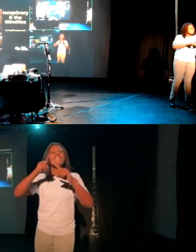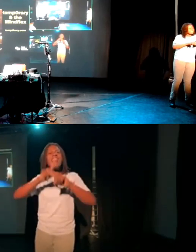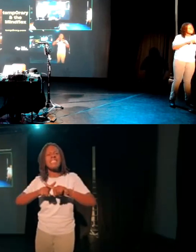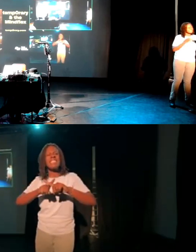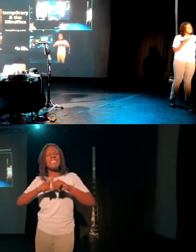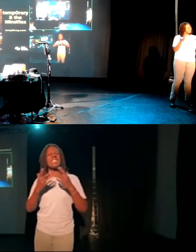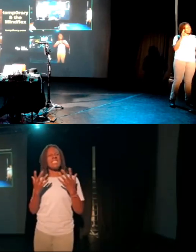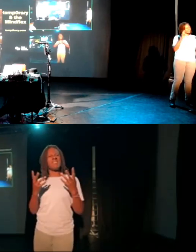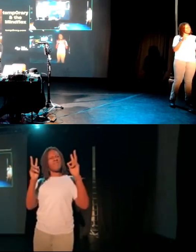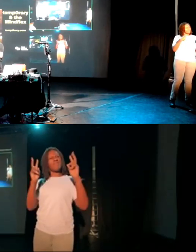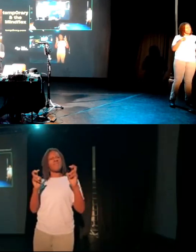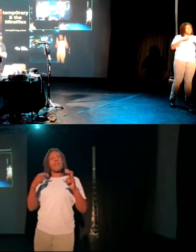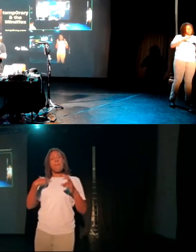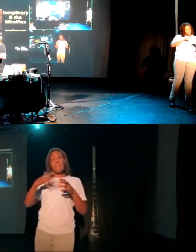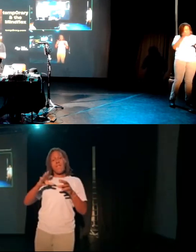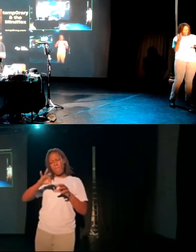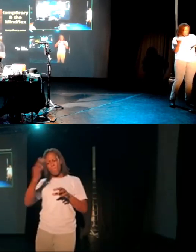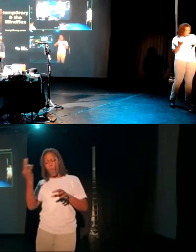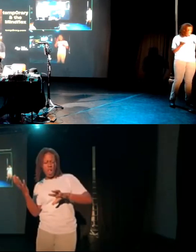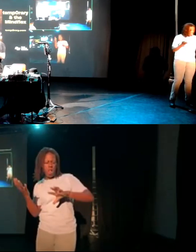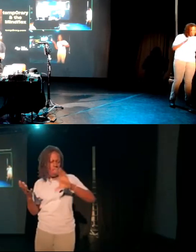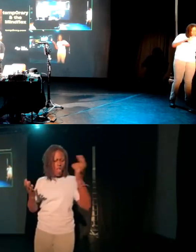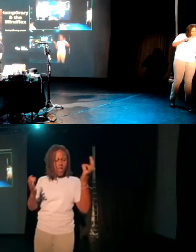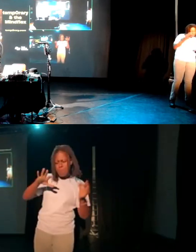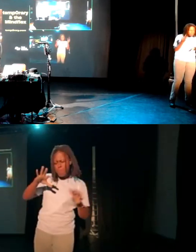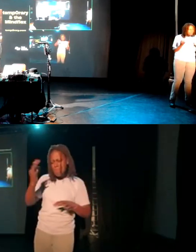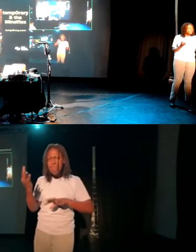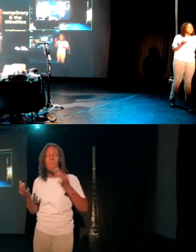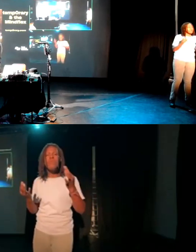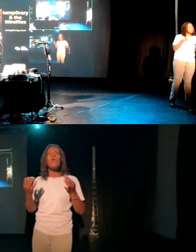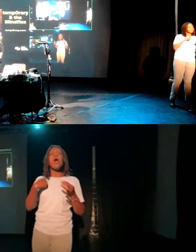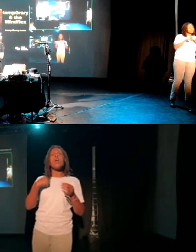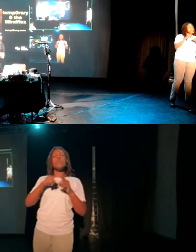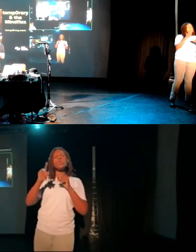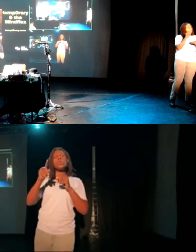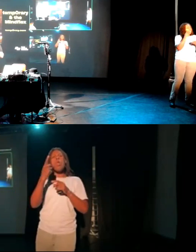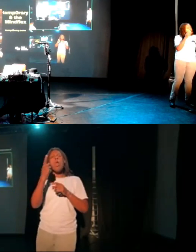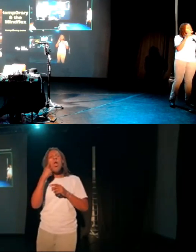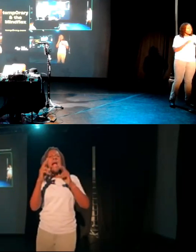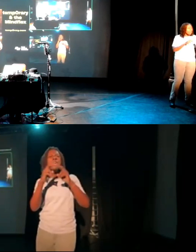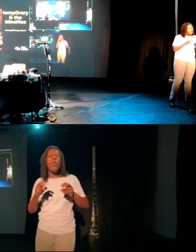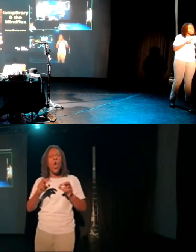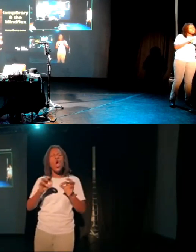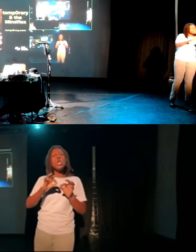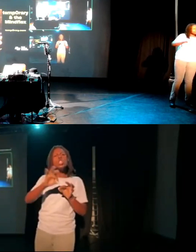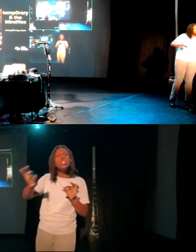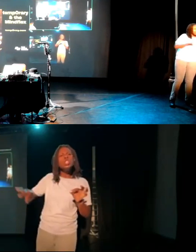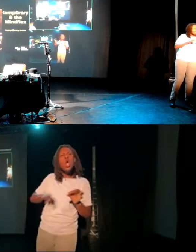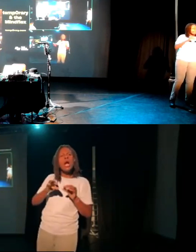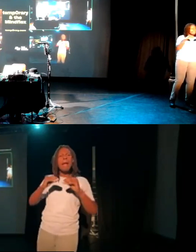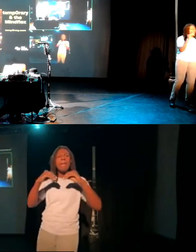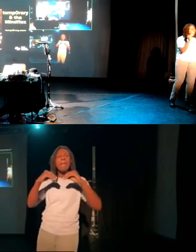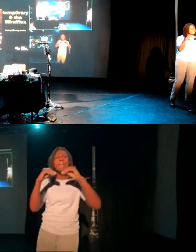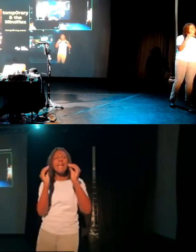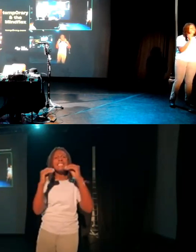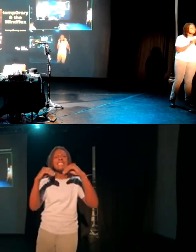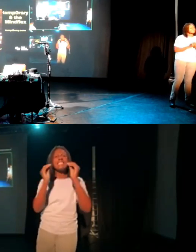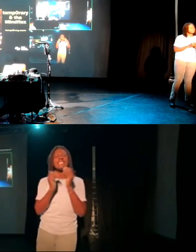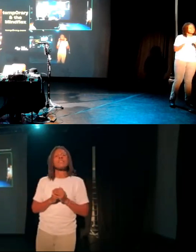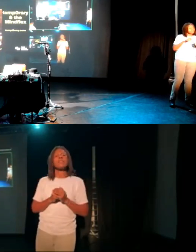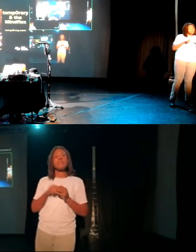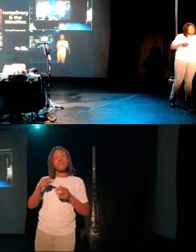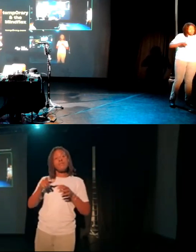kind of like pulled apart and when I was starting to explore things like circuit bending. A mind flex takes your EEG brainwaves,